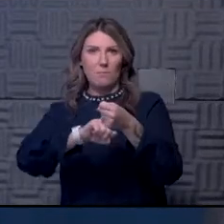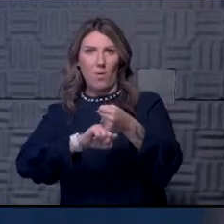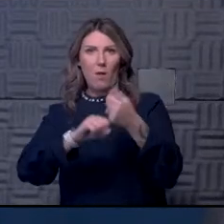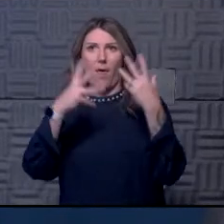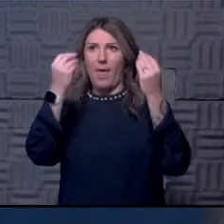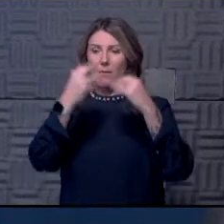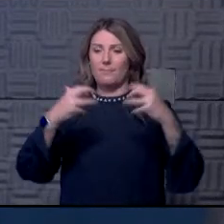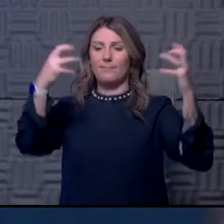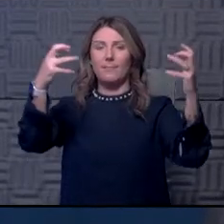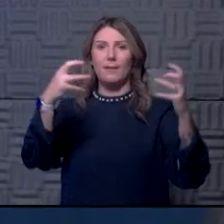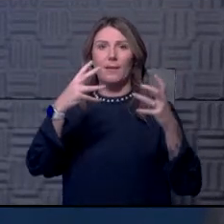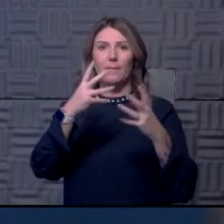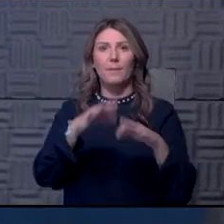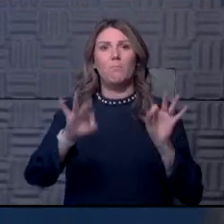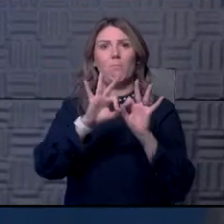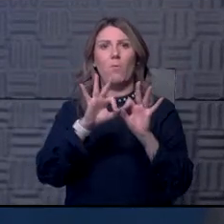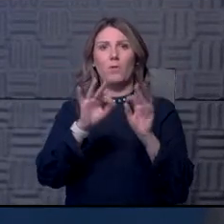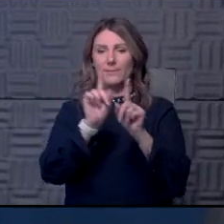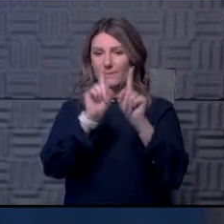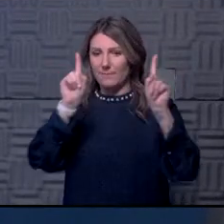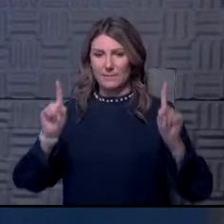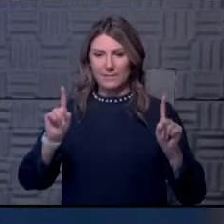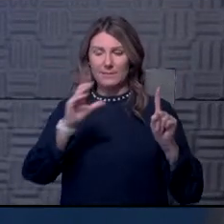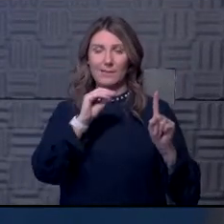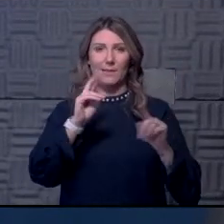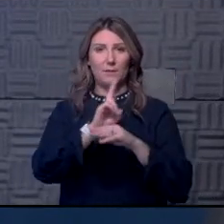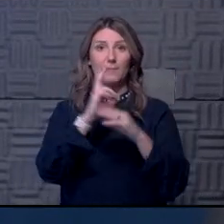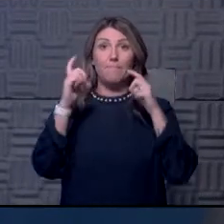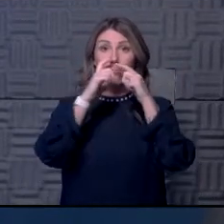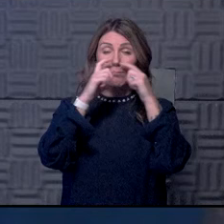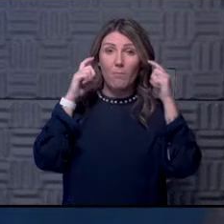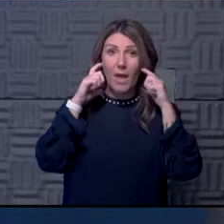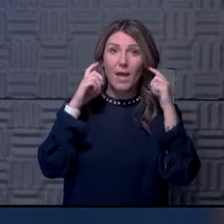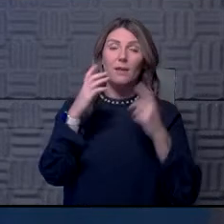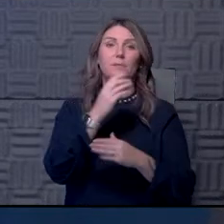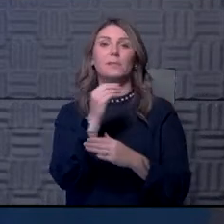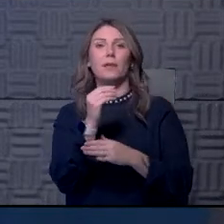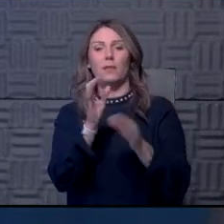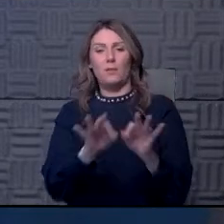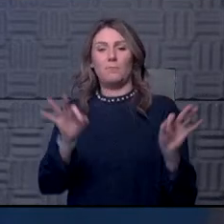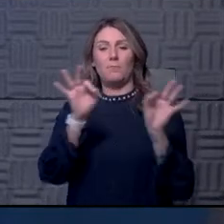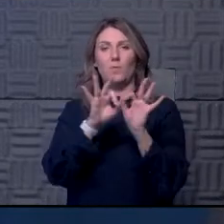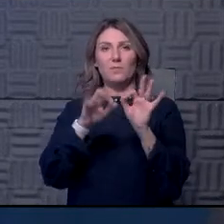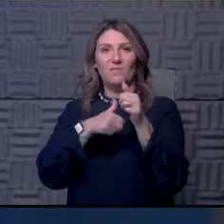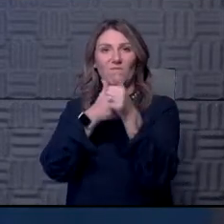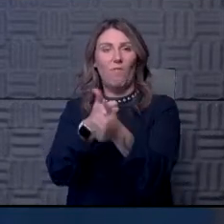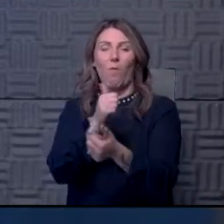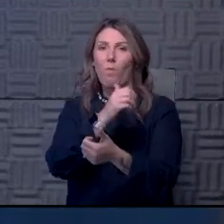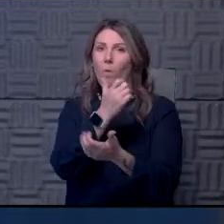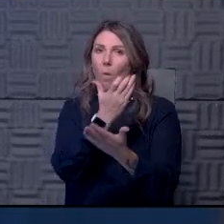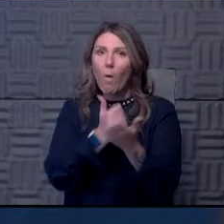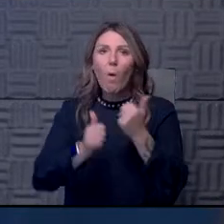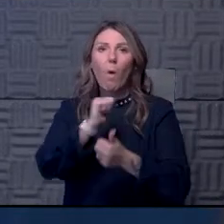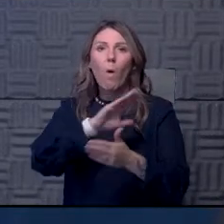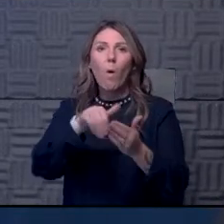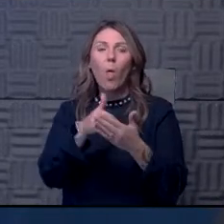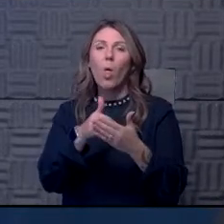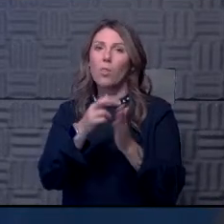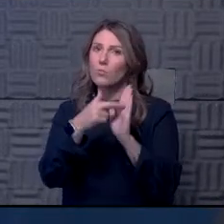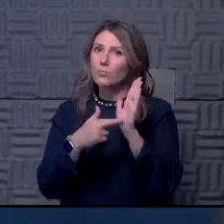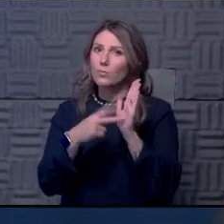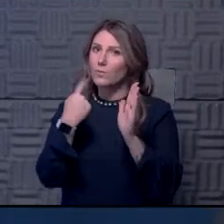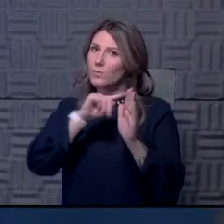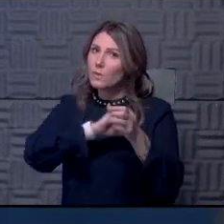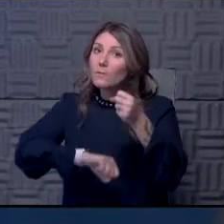of distancing, uh, about the importance of masking, uh, and about the importance of following all of the rules that we've been, uh, promoting,